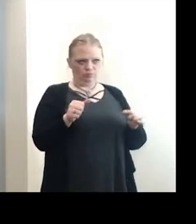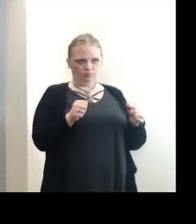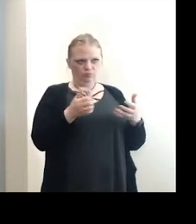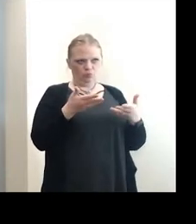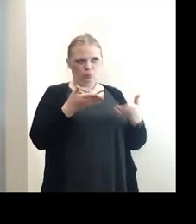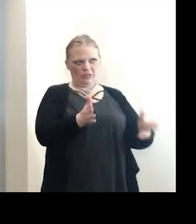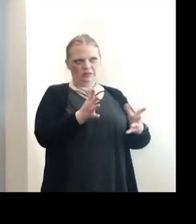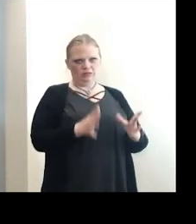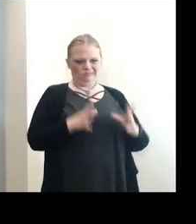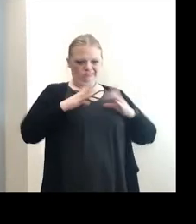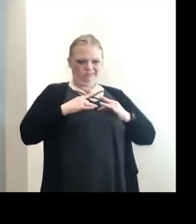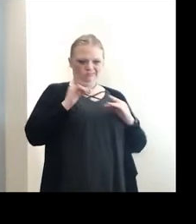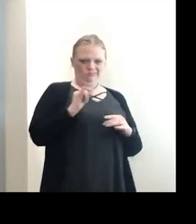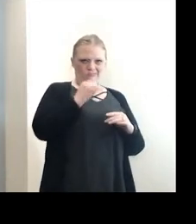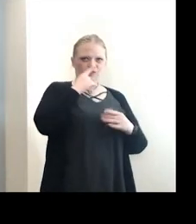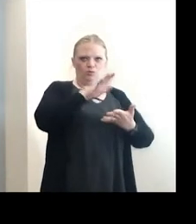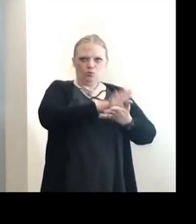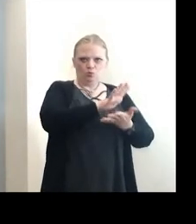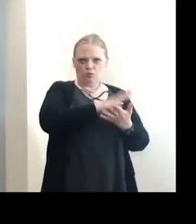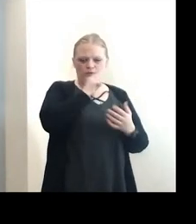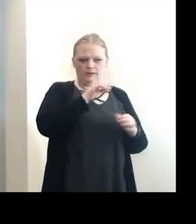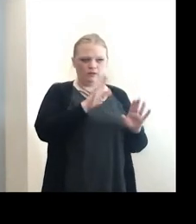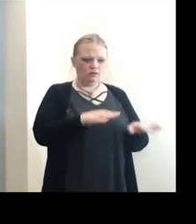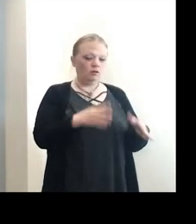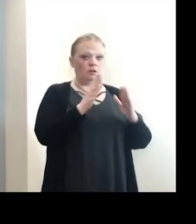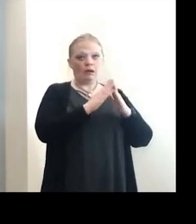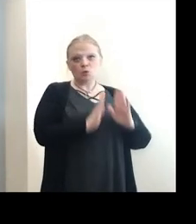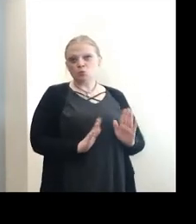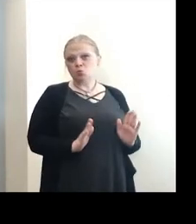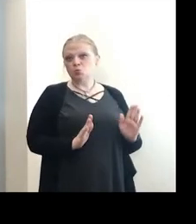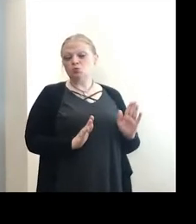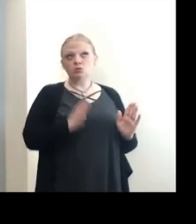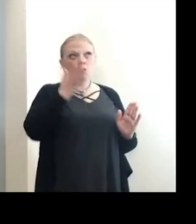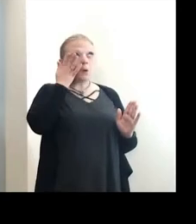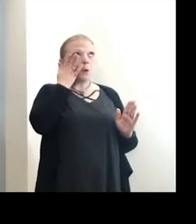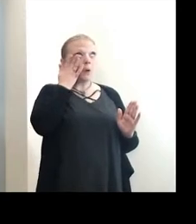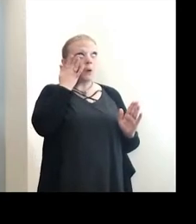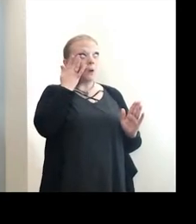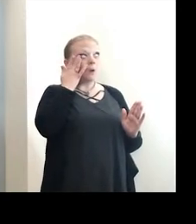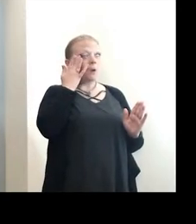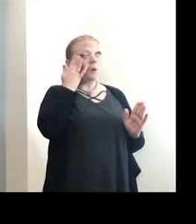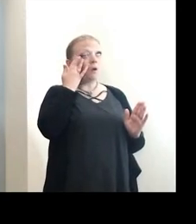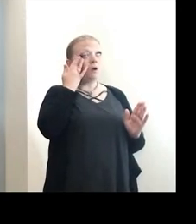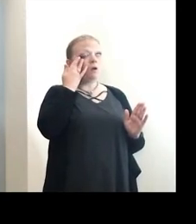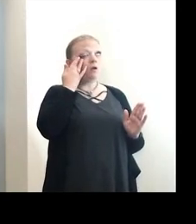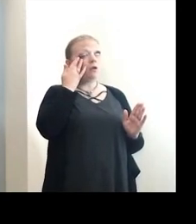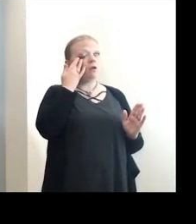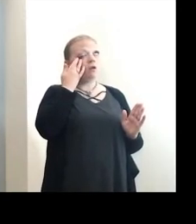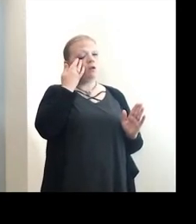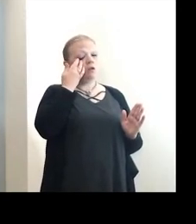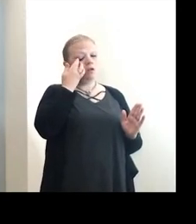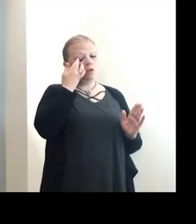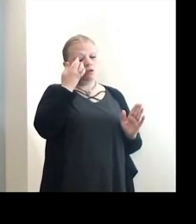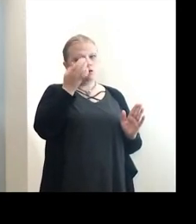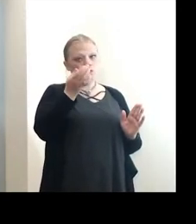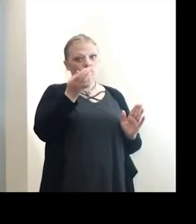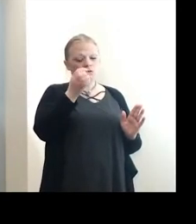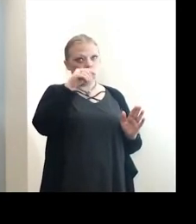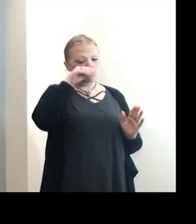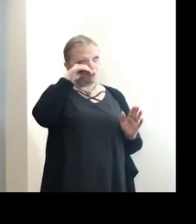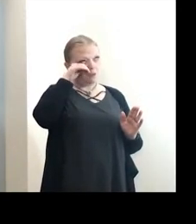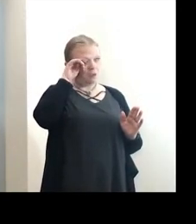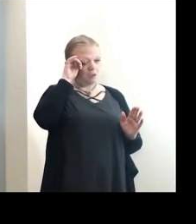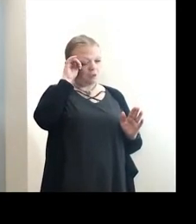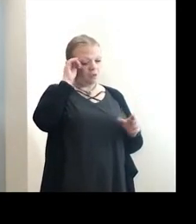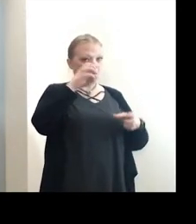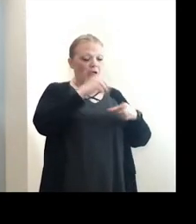of infection for school age children. It could be household, it could be, we've seen some in classroom transmission or in